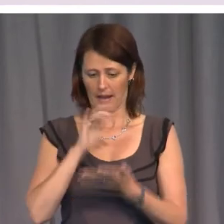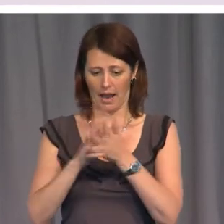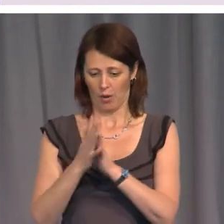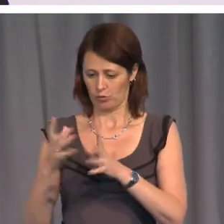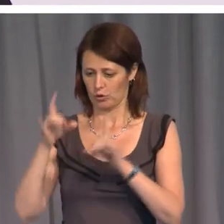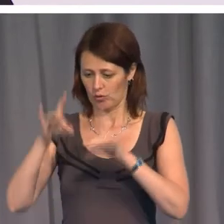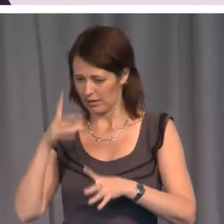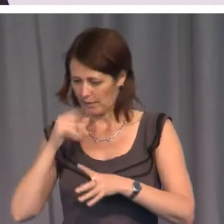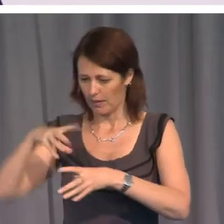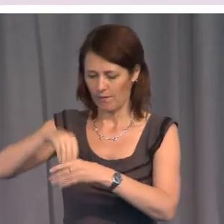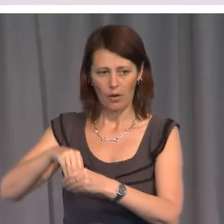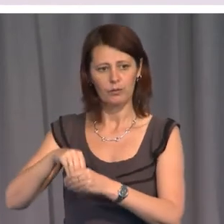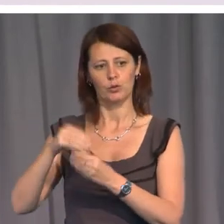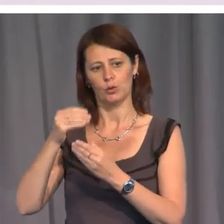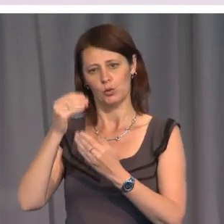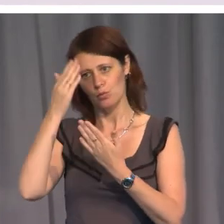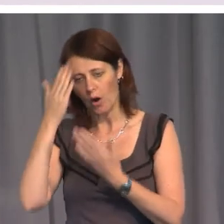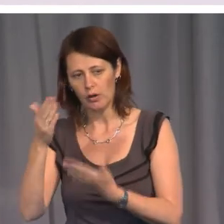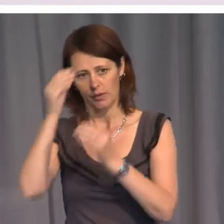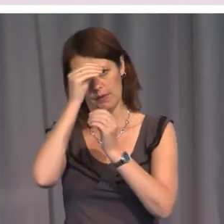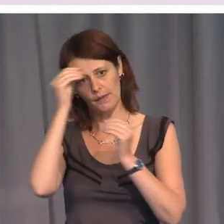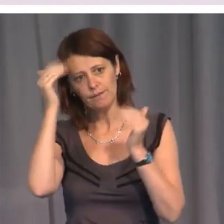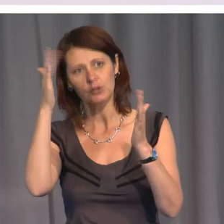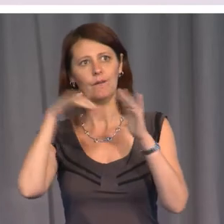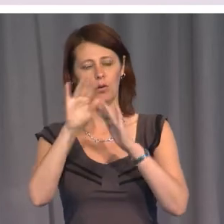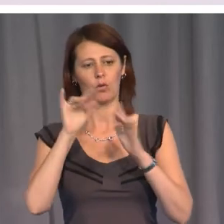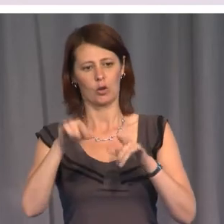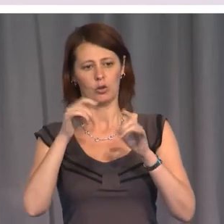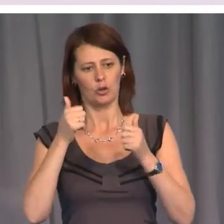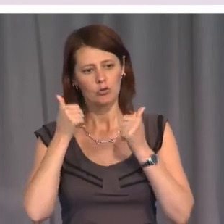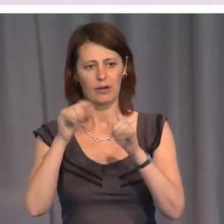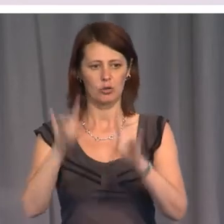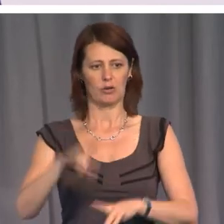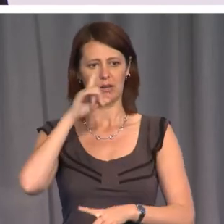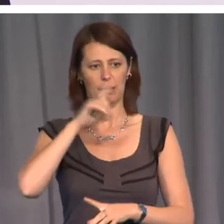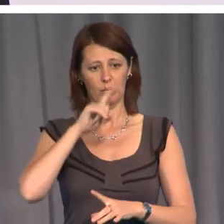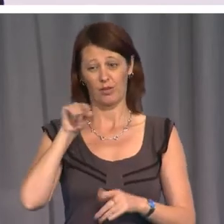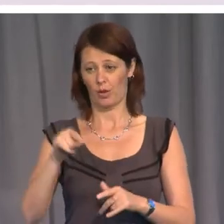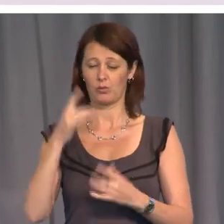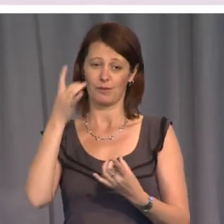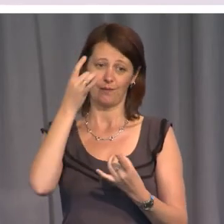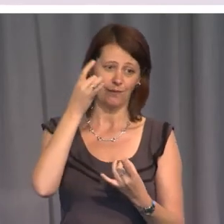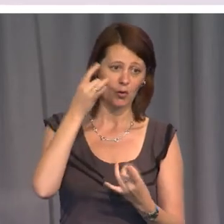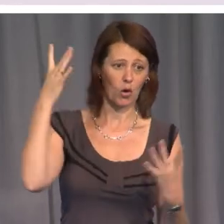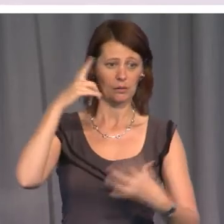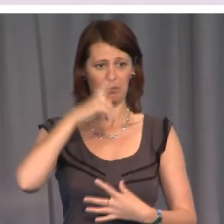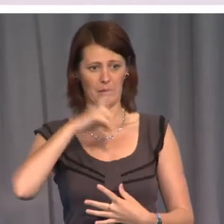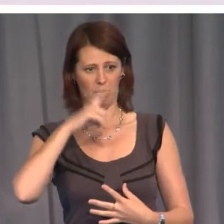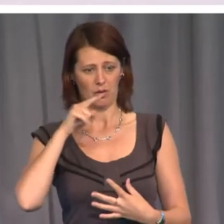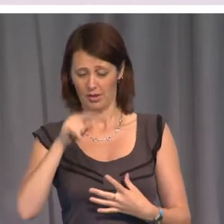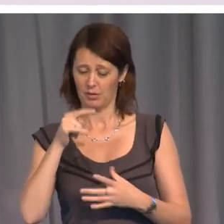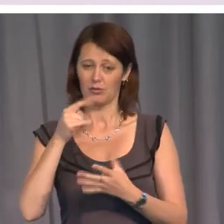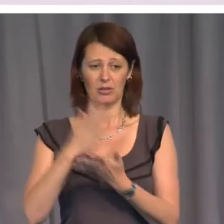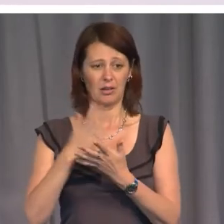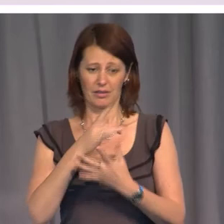play to honour the visions of those great Australians, too often forgotten, who played such an important